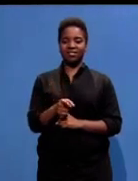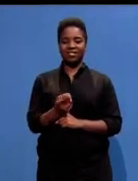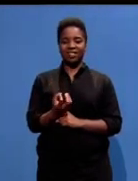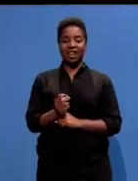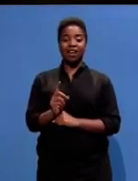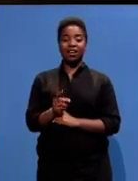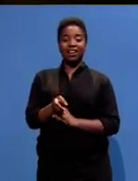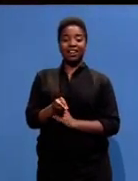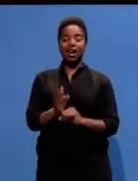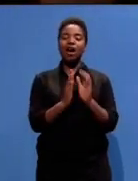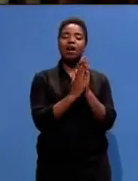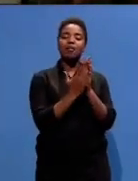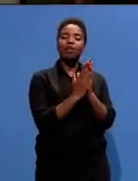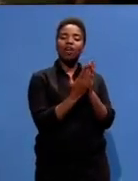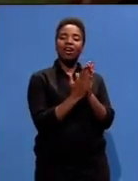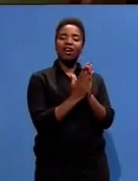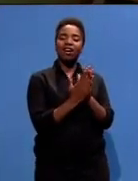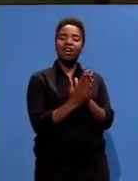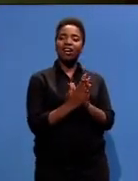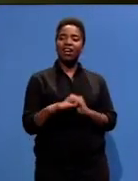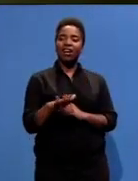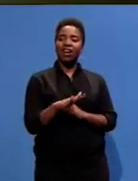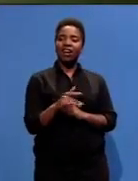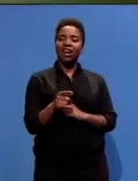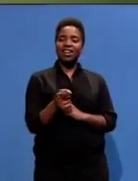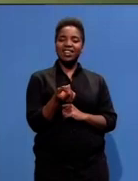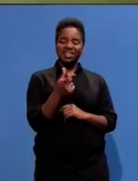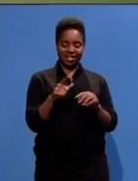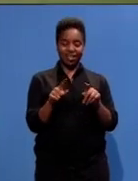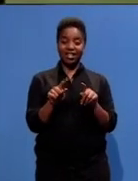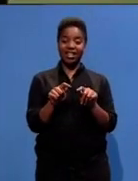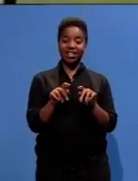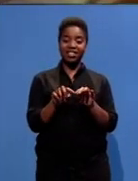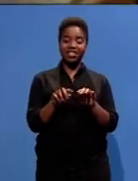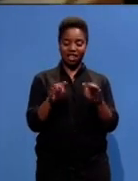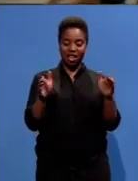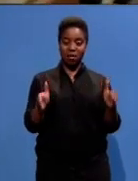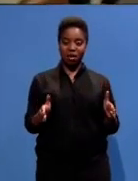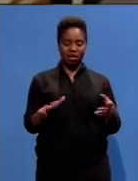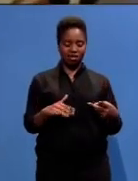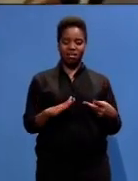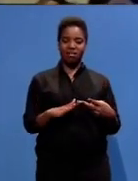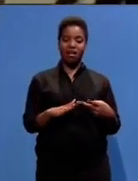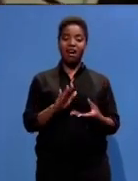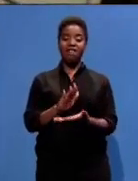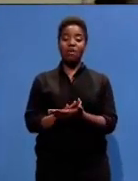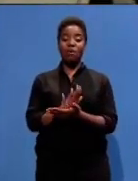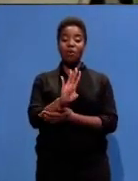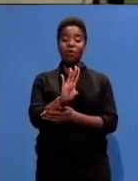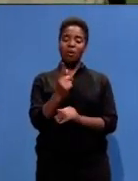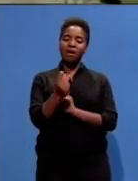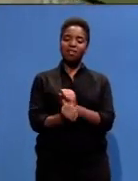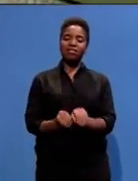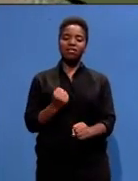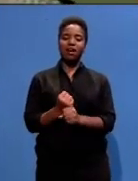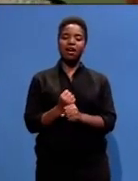and a little table and a bench. For 14 years, there was, there